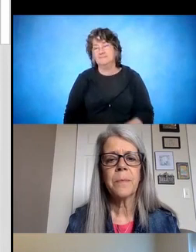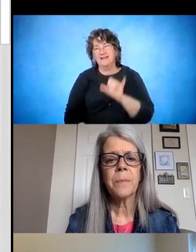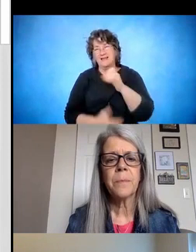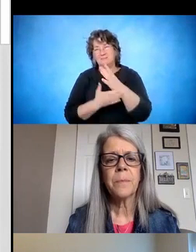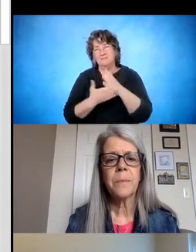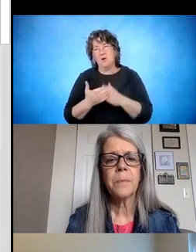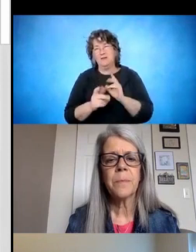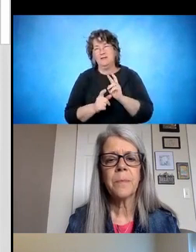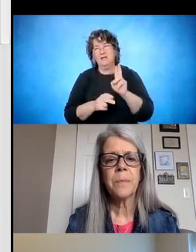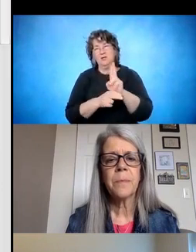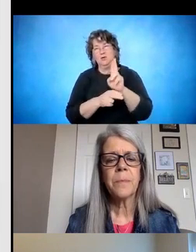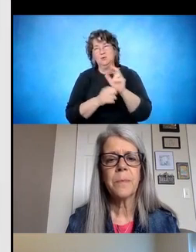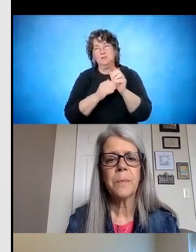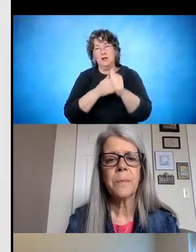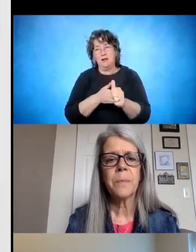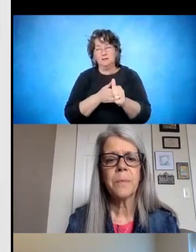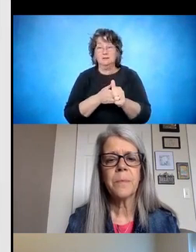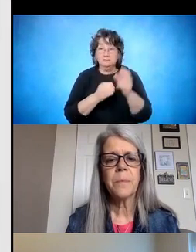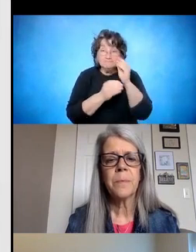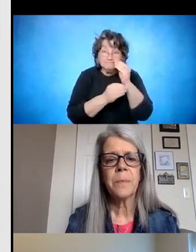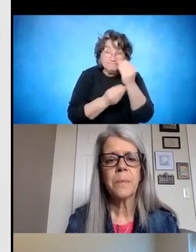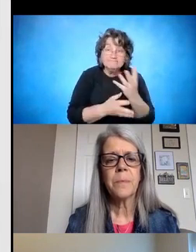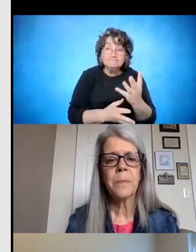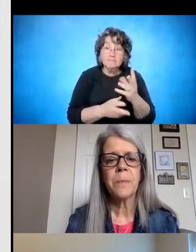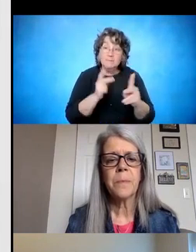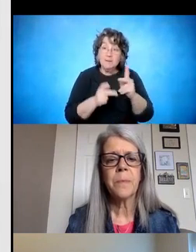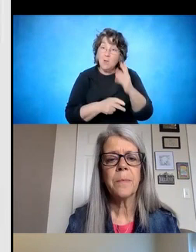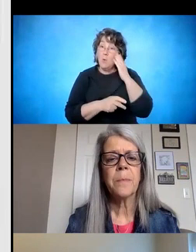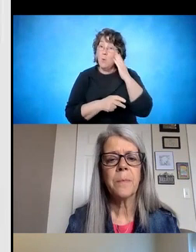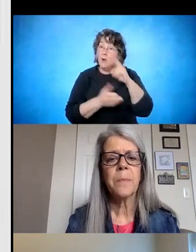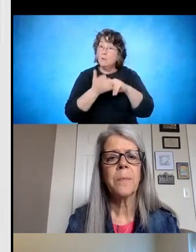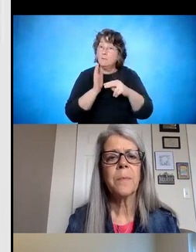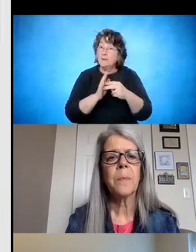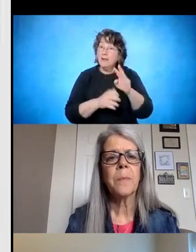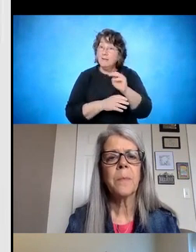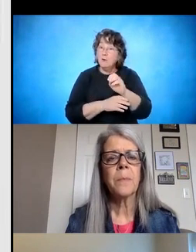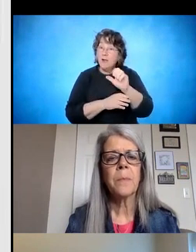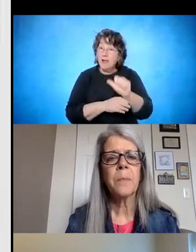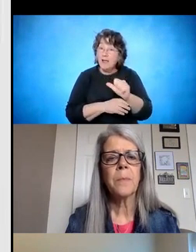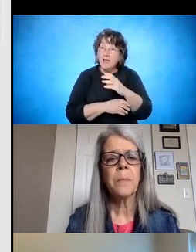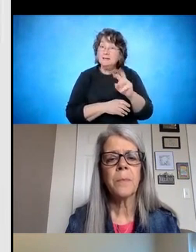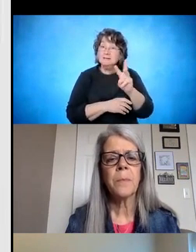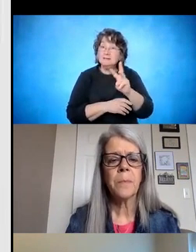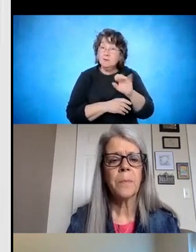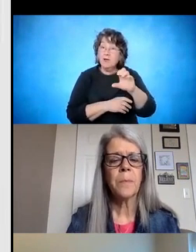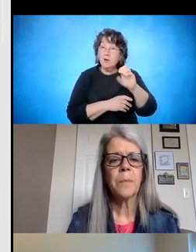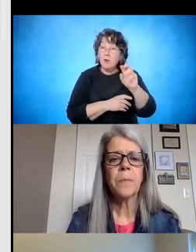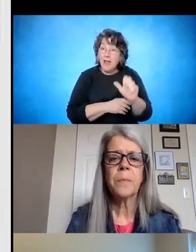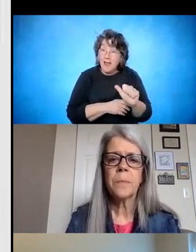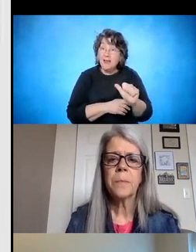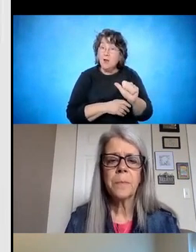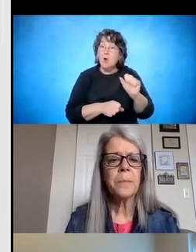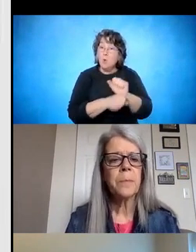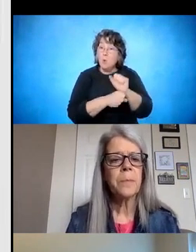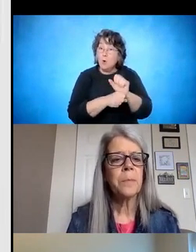the MOA, that they're aware of WIOA or the Workforce Innovation and Opportunity Act. We want to make sure that they're